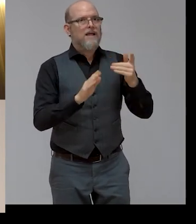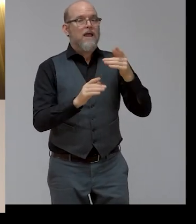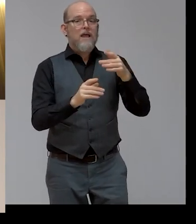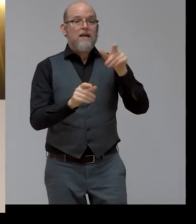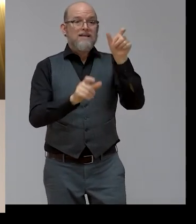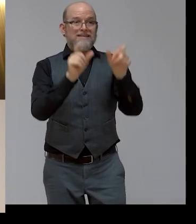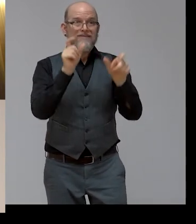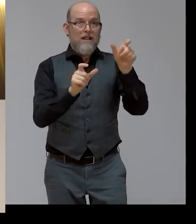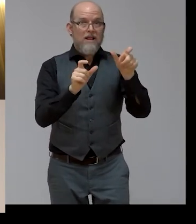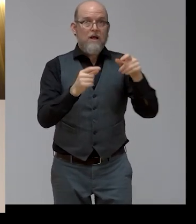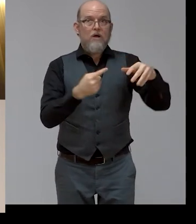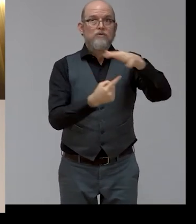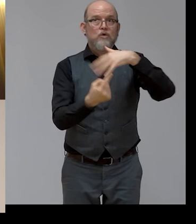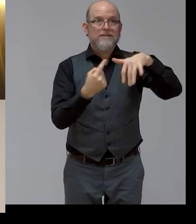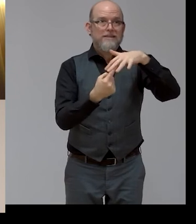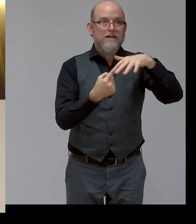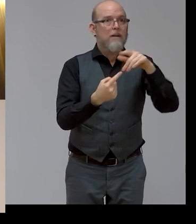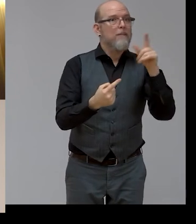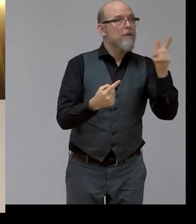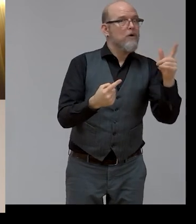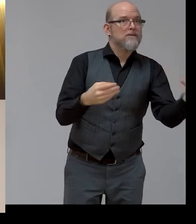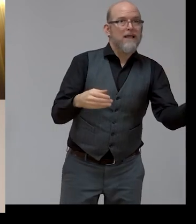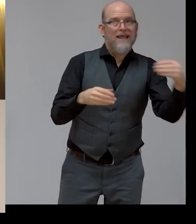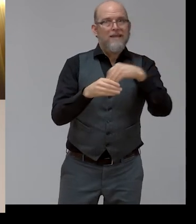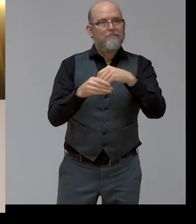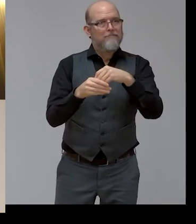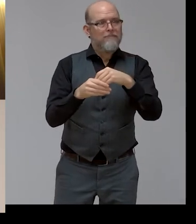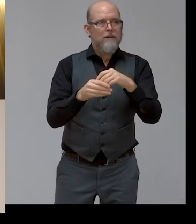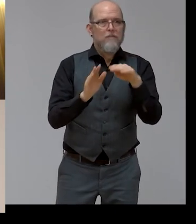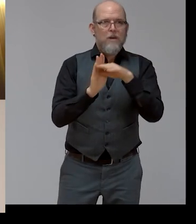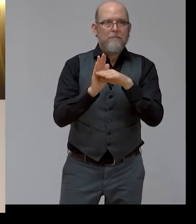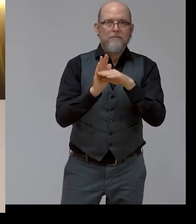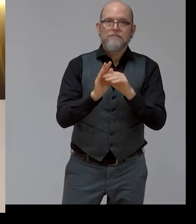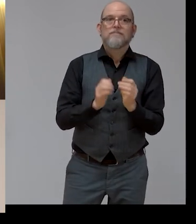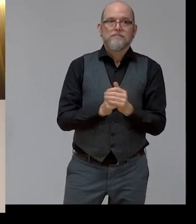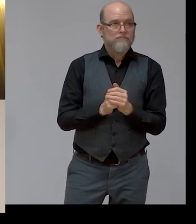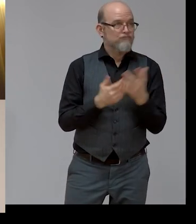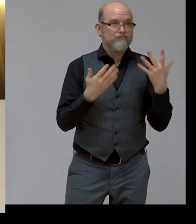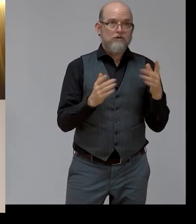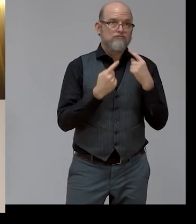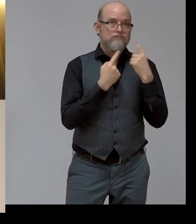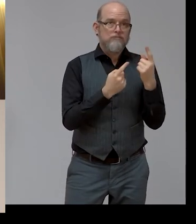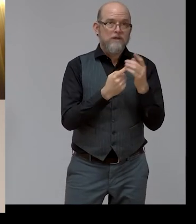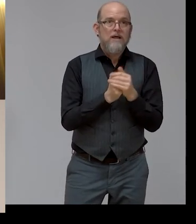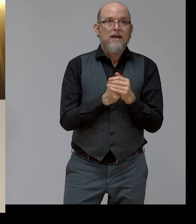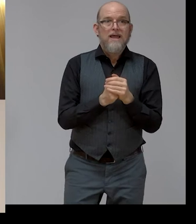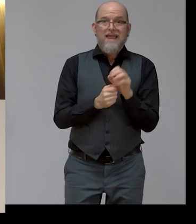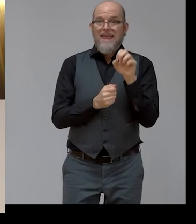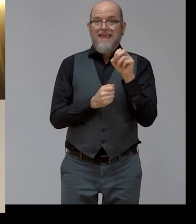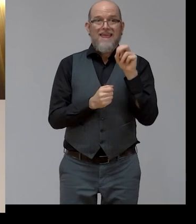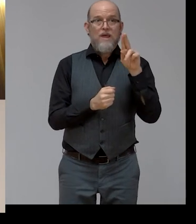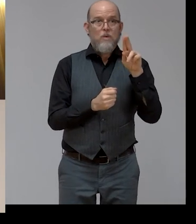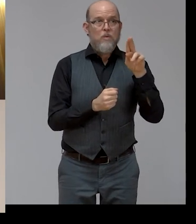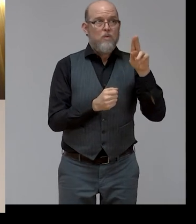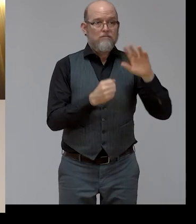we strengthened this dimension already inside the traditional European budget. Now we hope that also the recovery plans, thanks